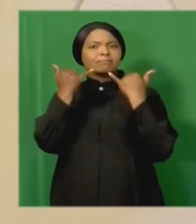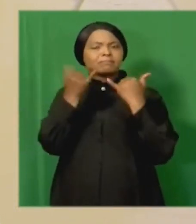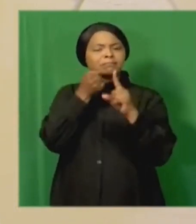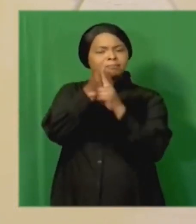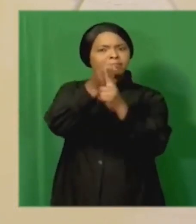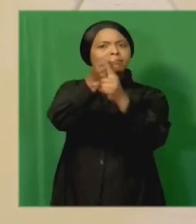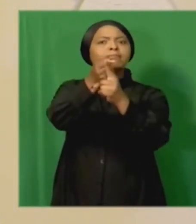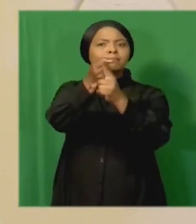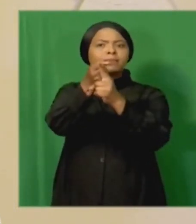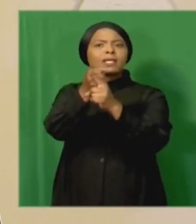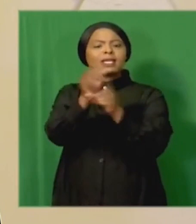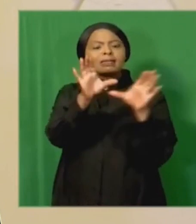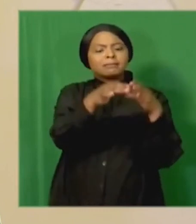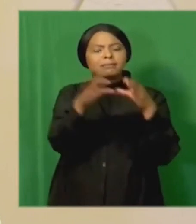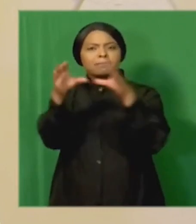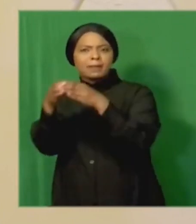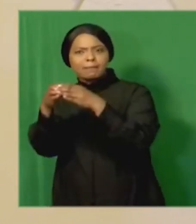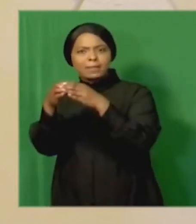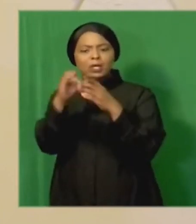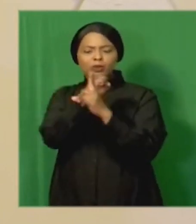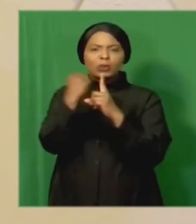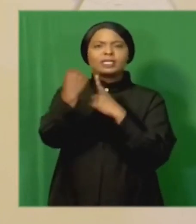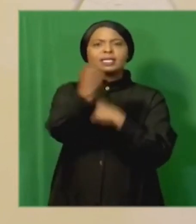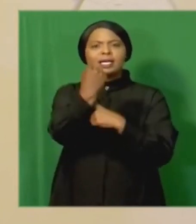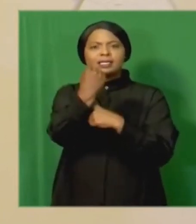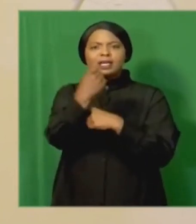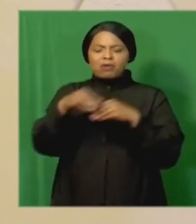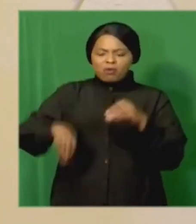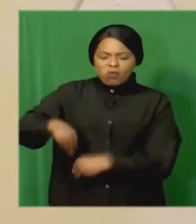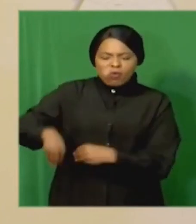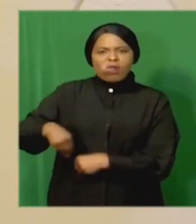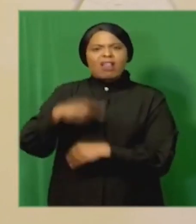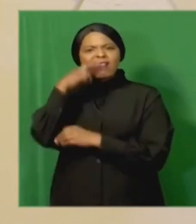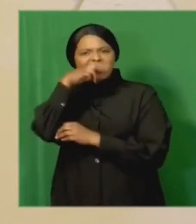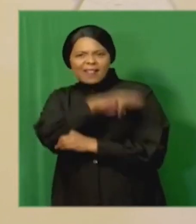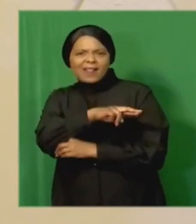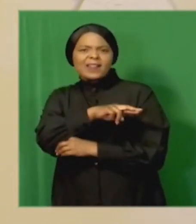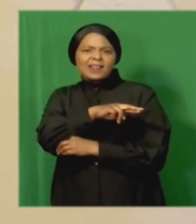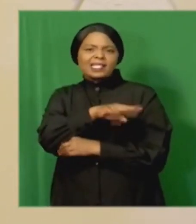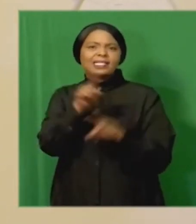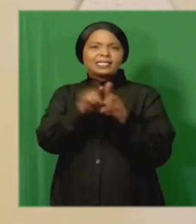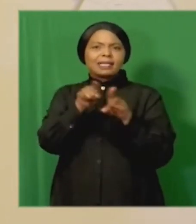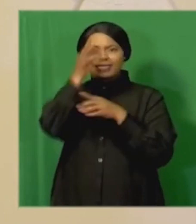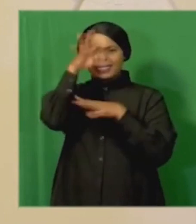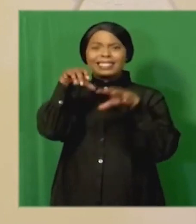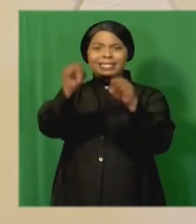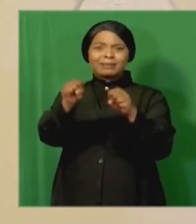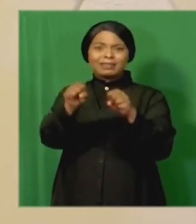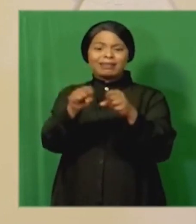mobilise all sectors of our society against fraud, corruption, and State Capture now